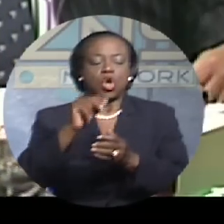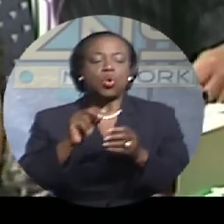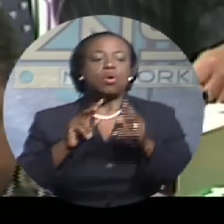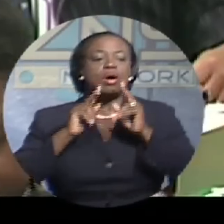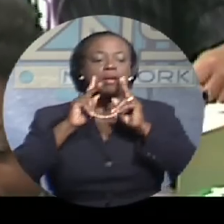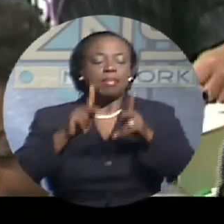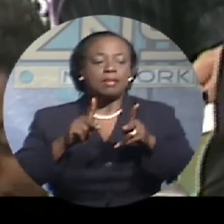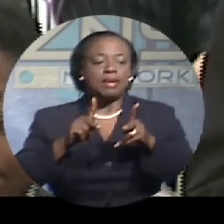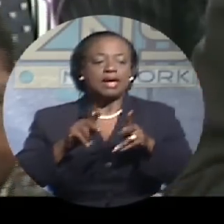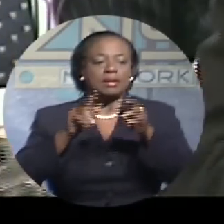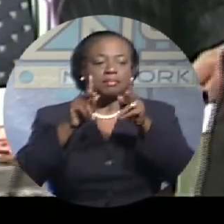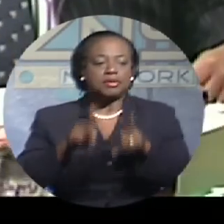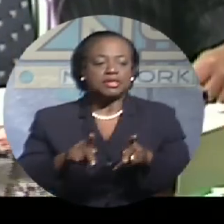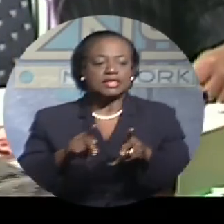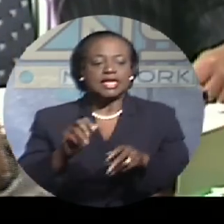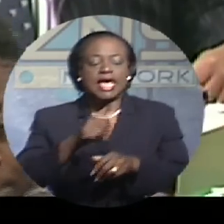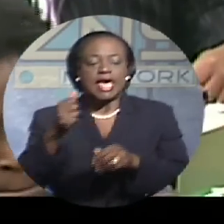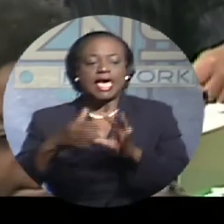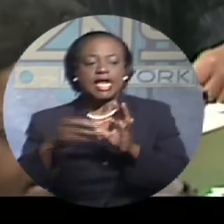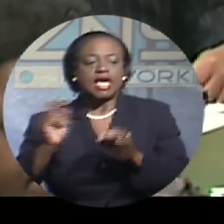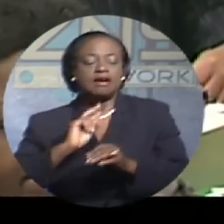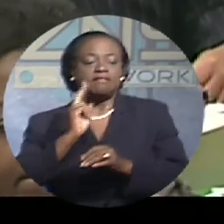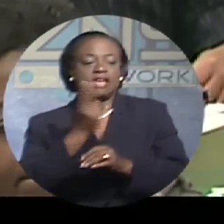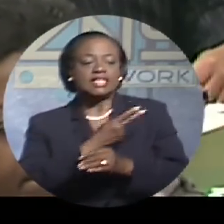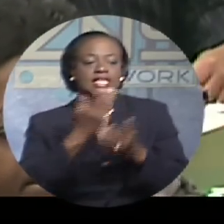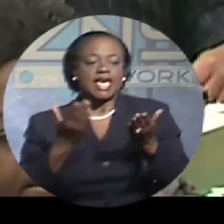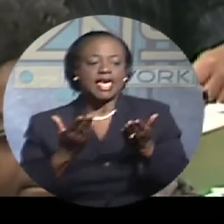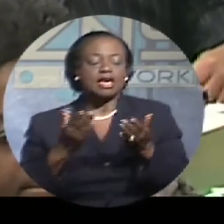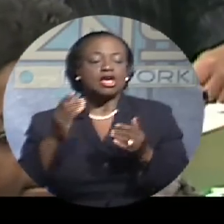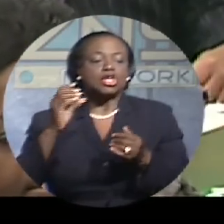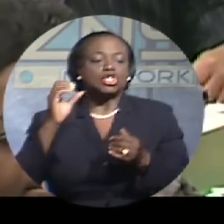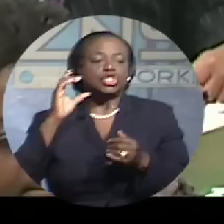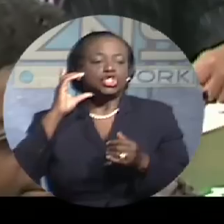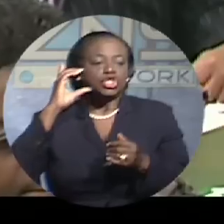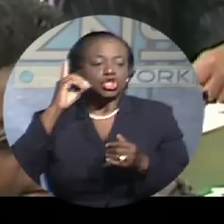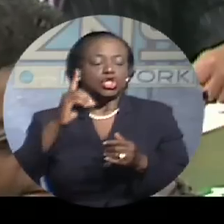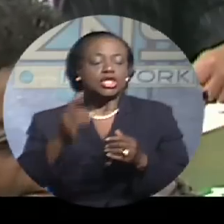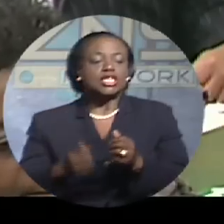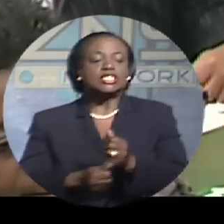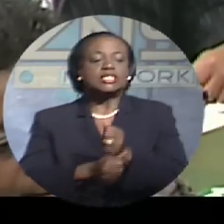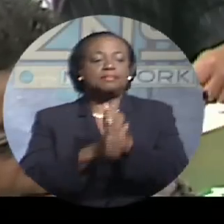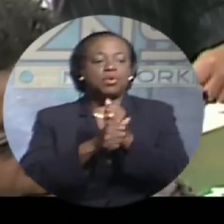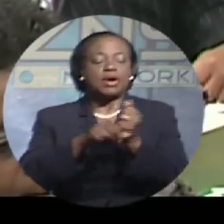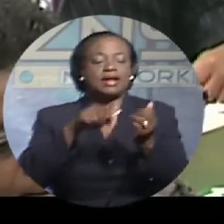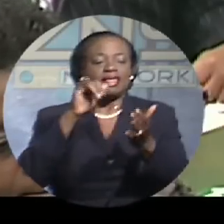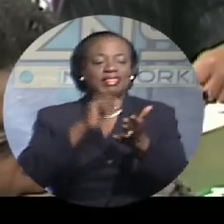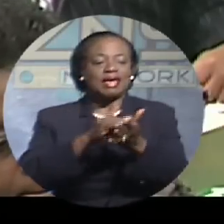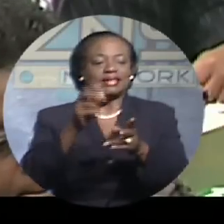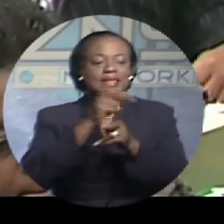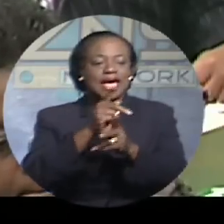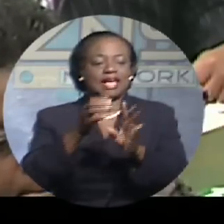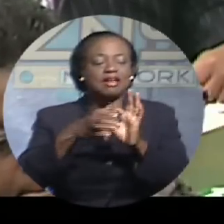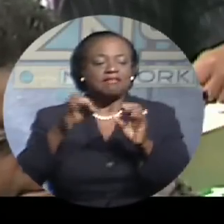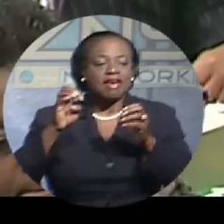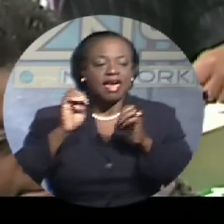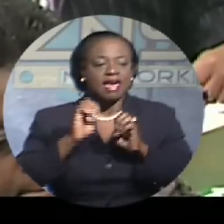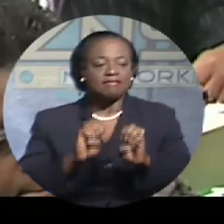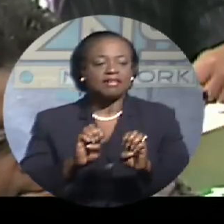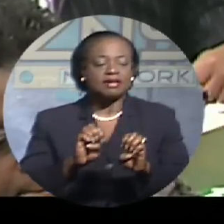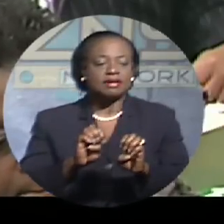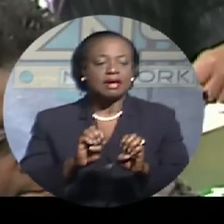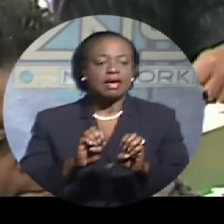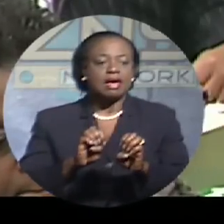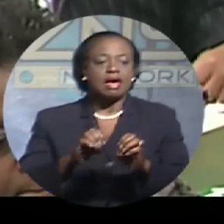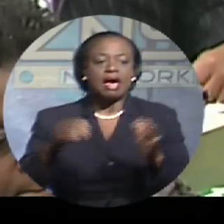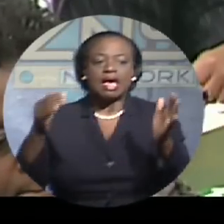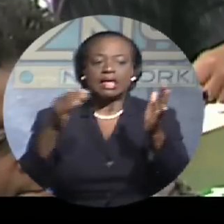and any of us in here, should be a part of supporting that kind of effort against anybody. You can disagree with me